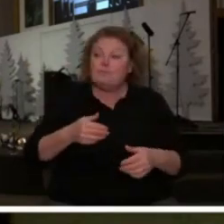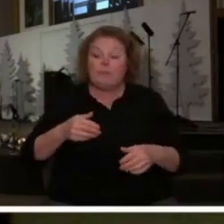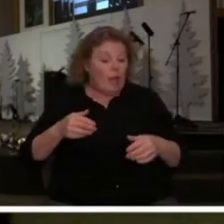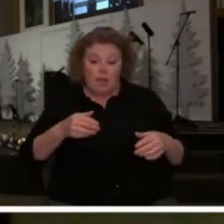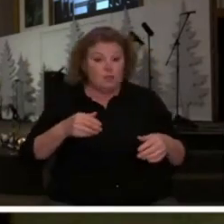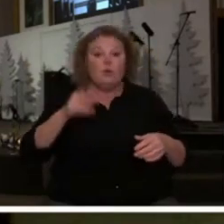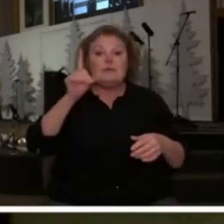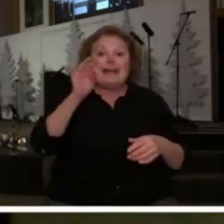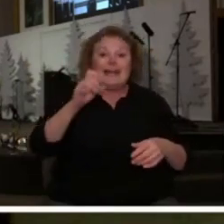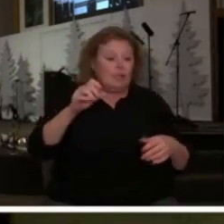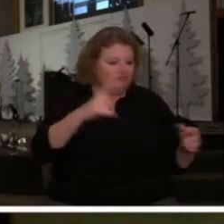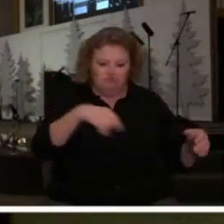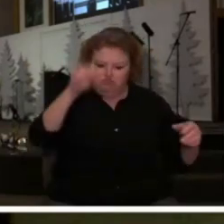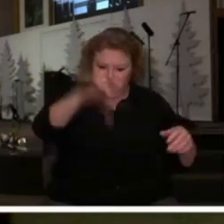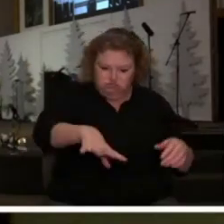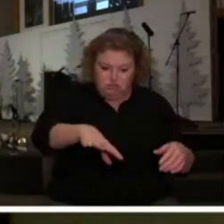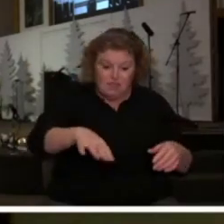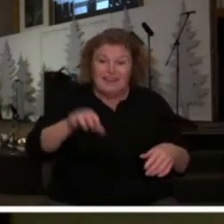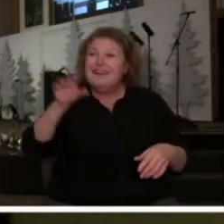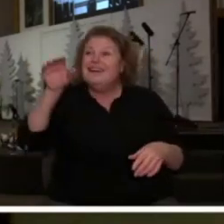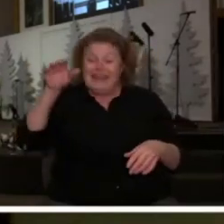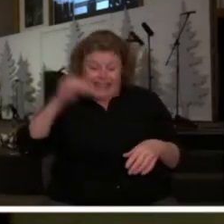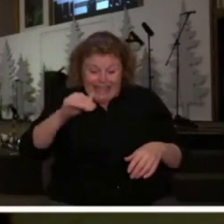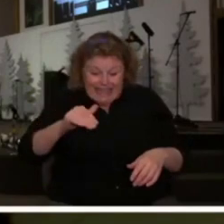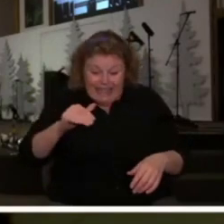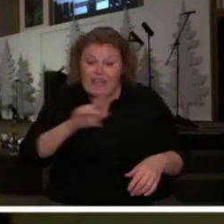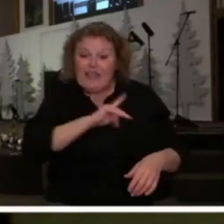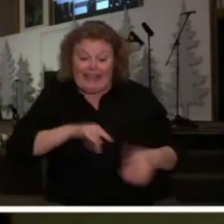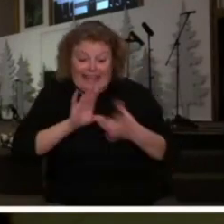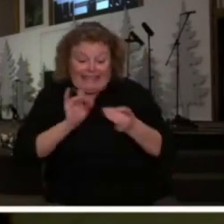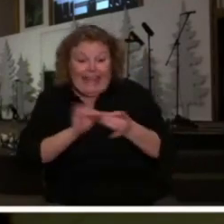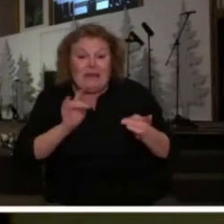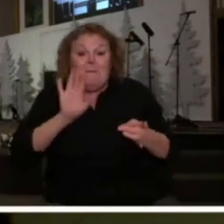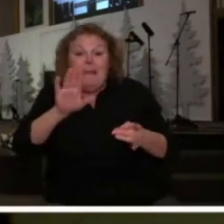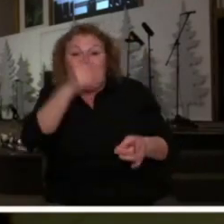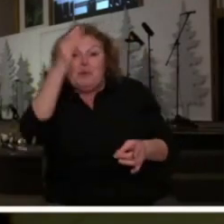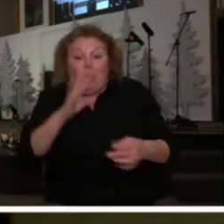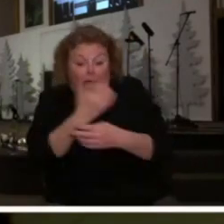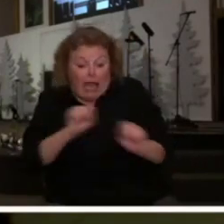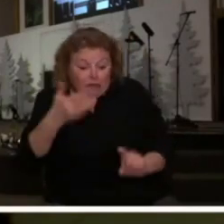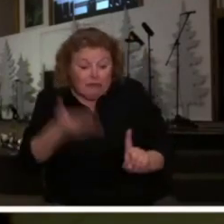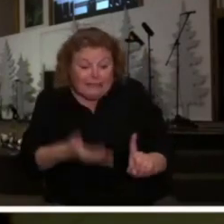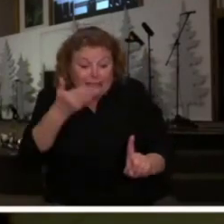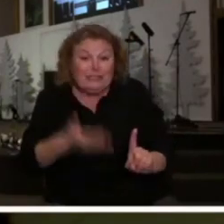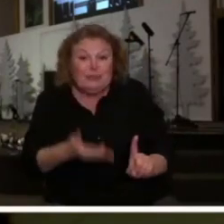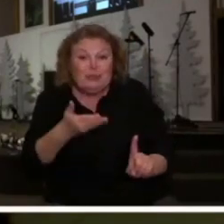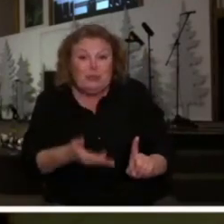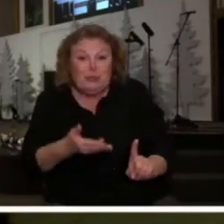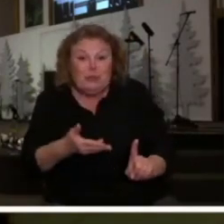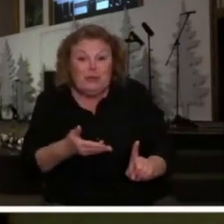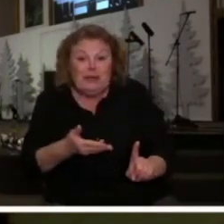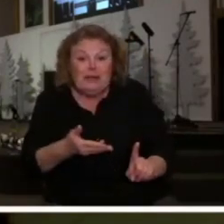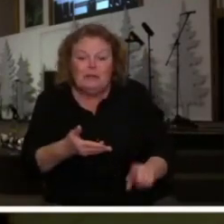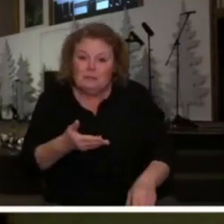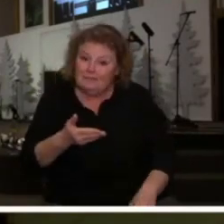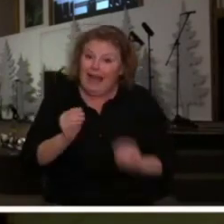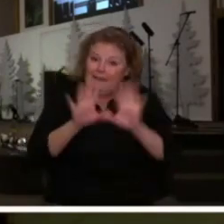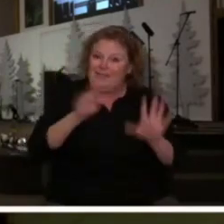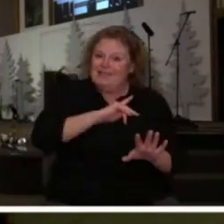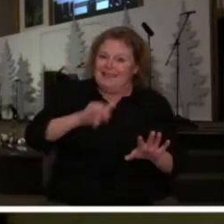moment may your God whom you continually serve rescue you that was a scripture that is spoken out of guilt right there